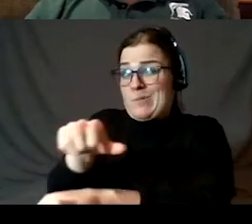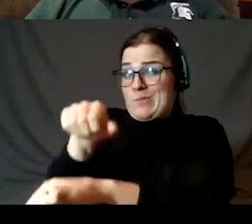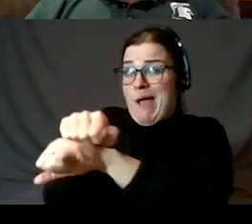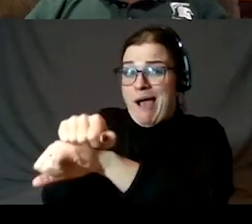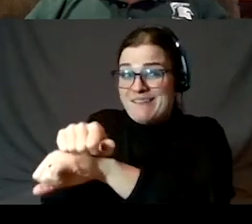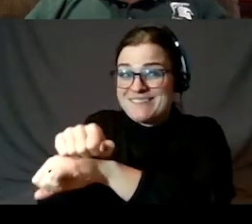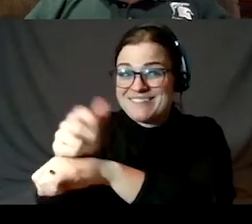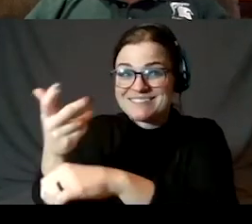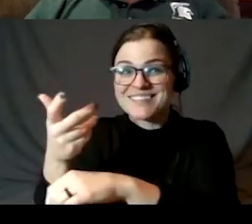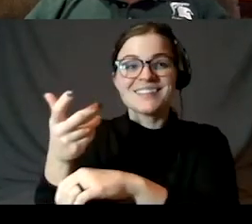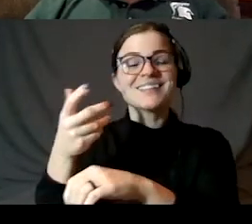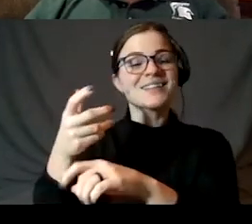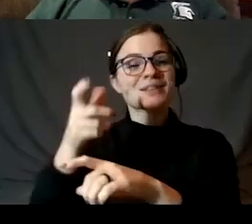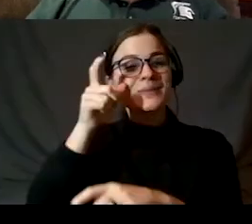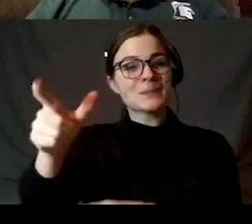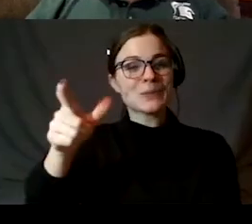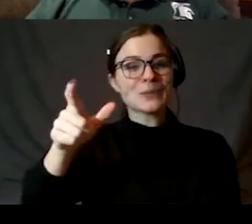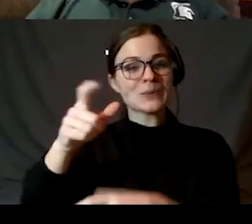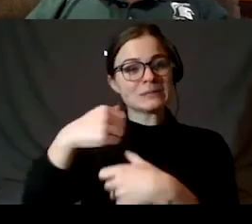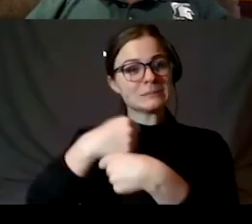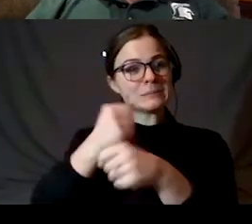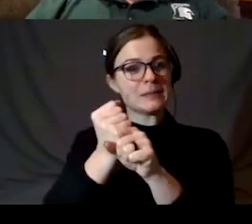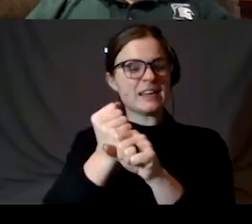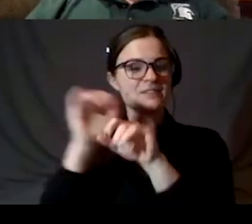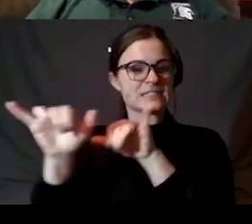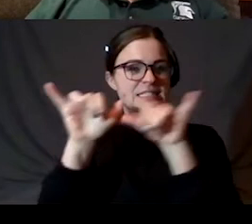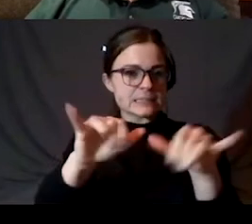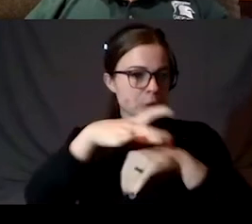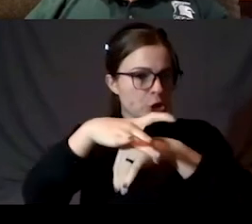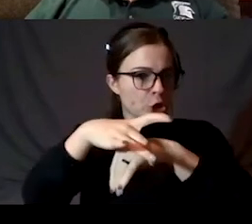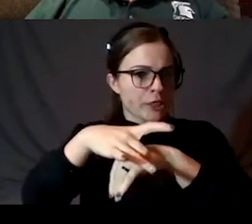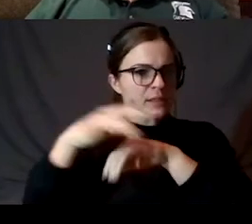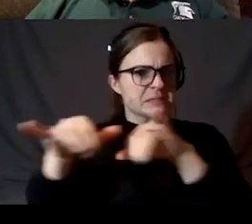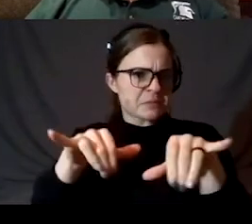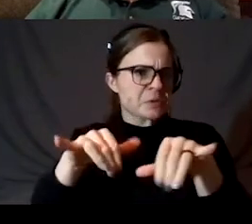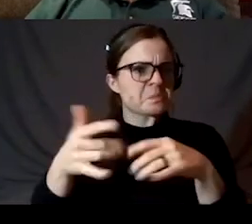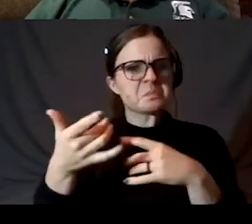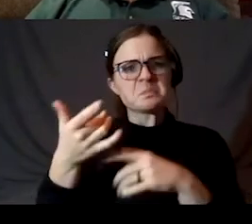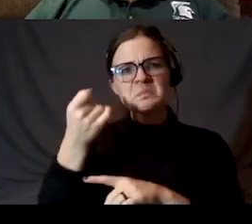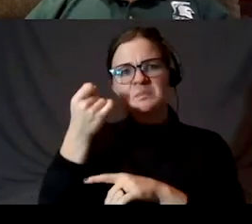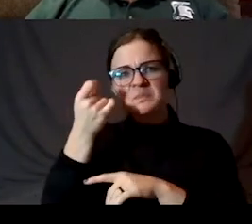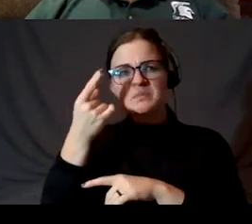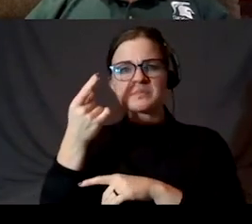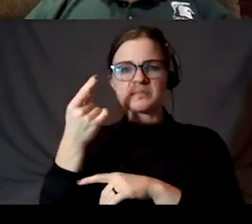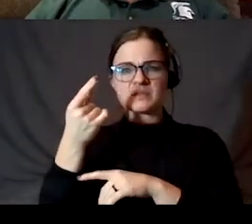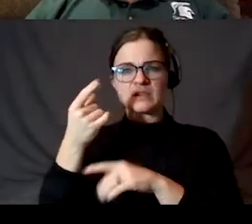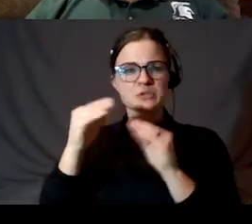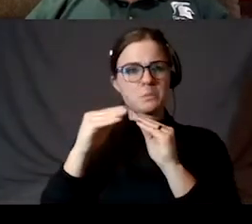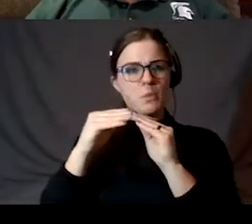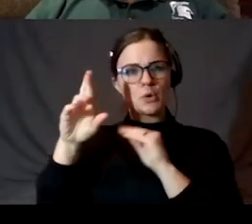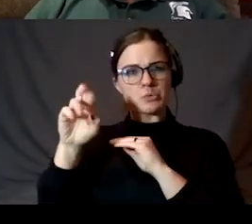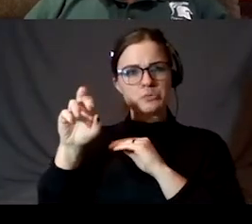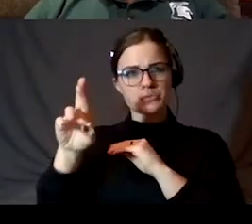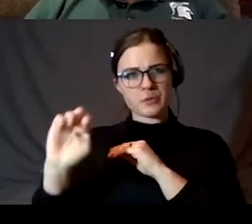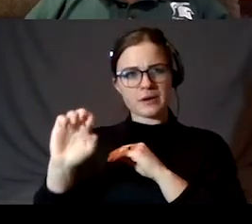moon is made of, um, elements similar to that of the Earth, um, although there are more rare Earth elements in it. It's, um,